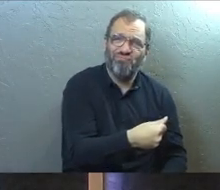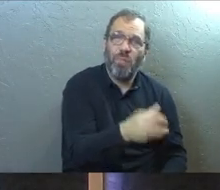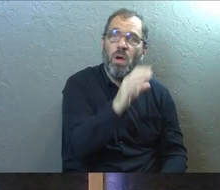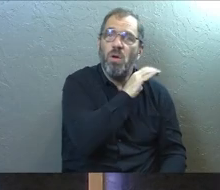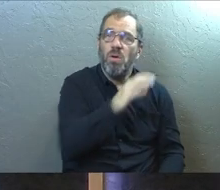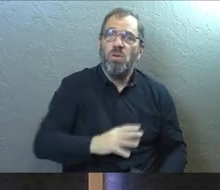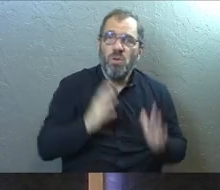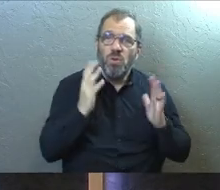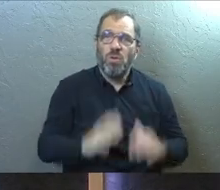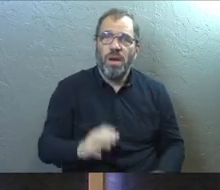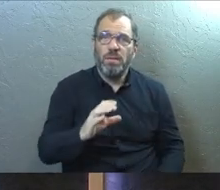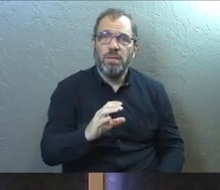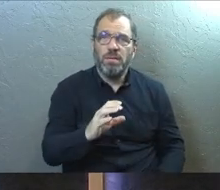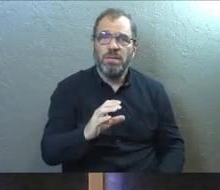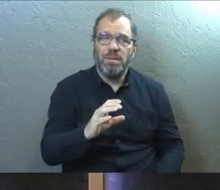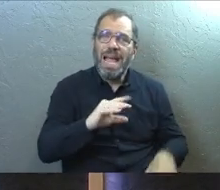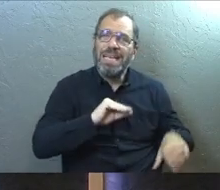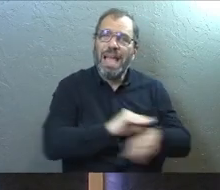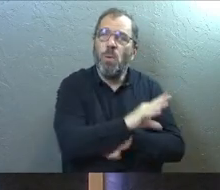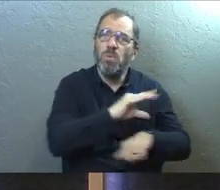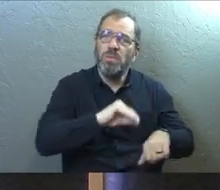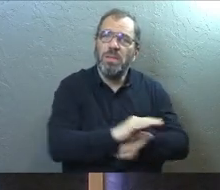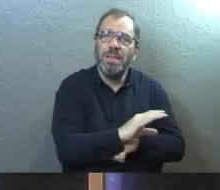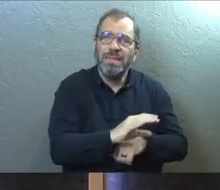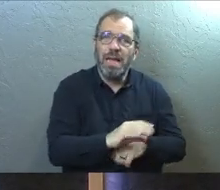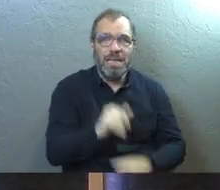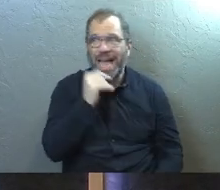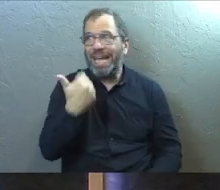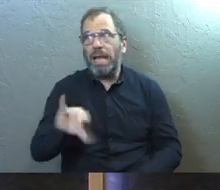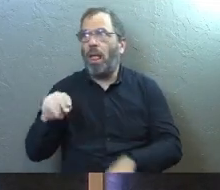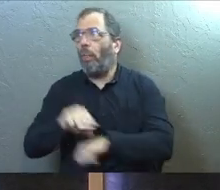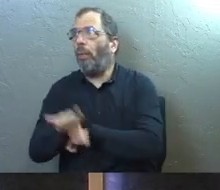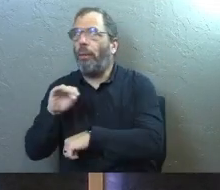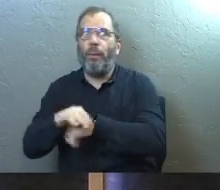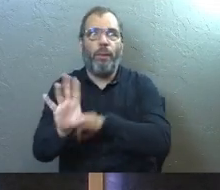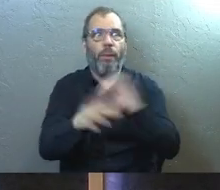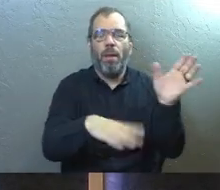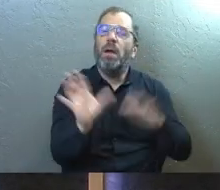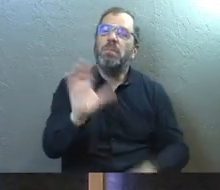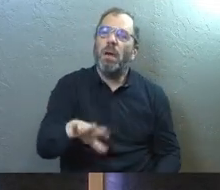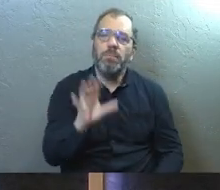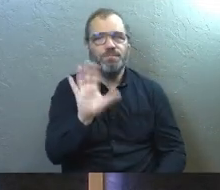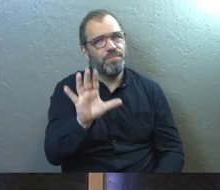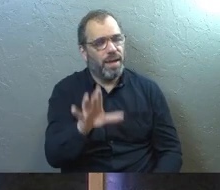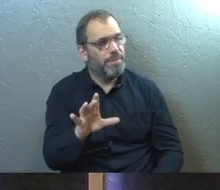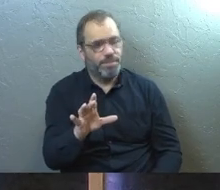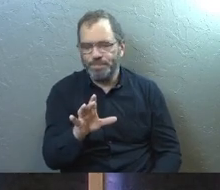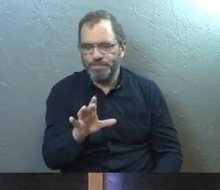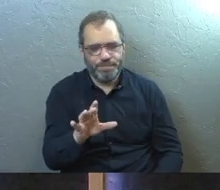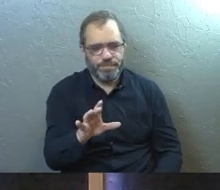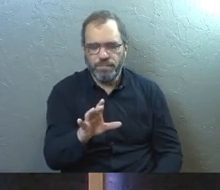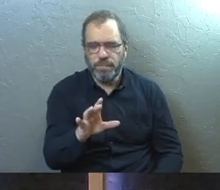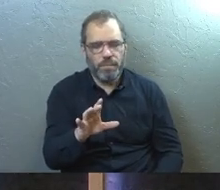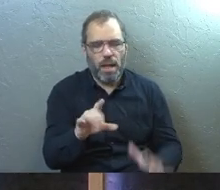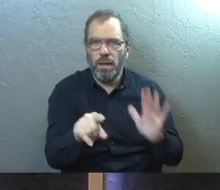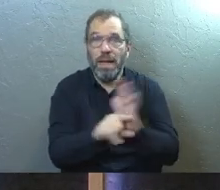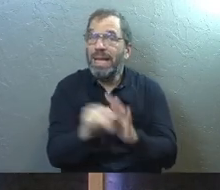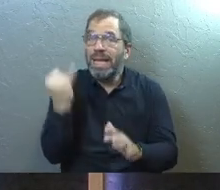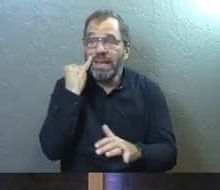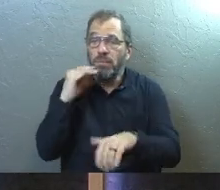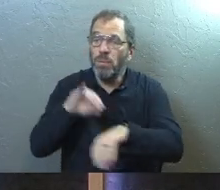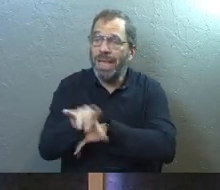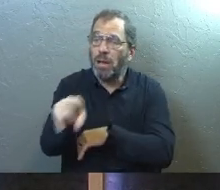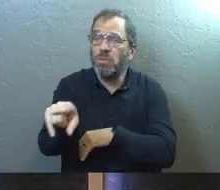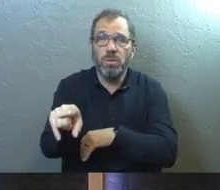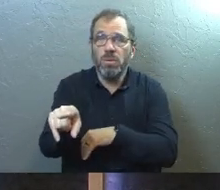Christian counseling. Notice I said Christian counseling. Not just any counseling. Now, I'm not going to disparage. If you've got a